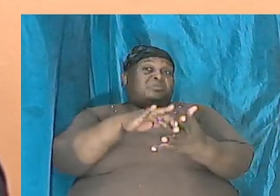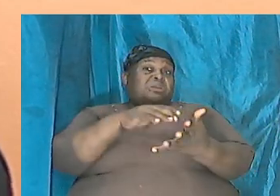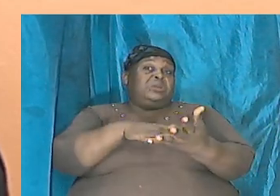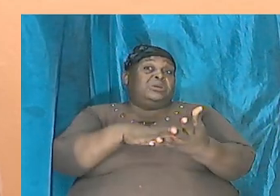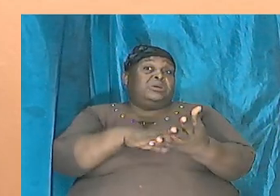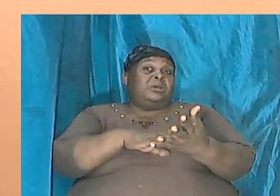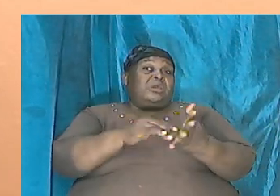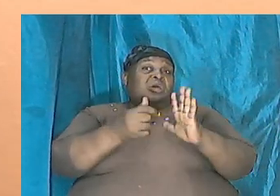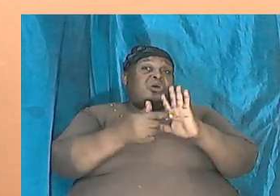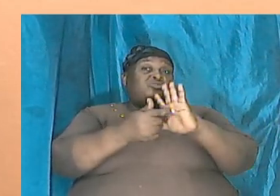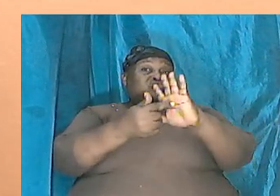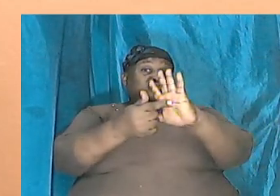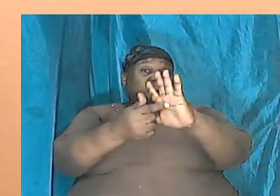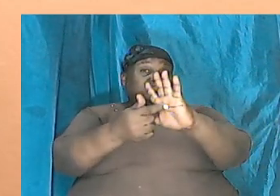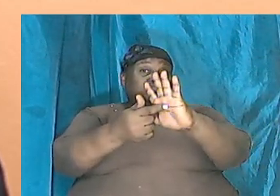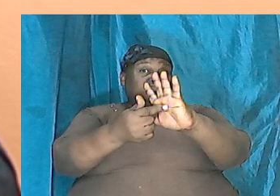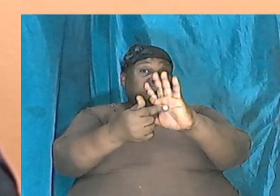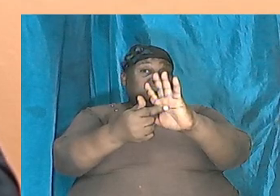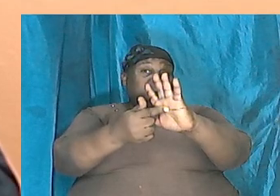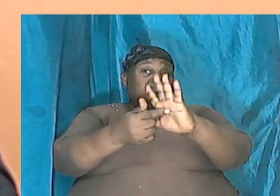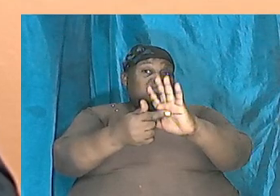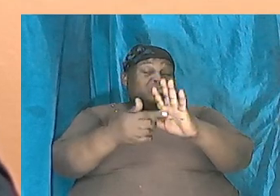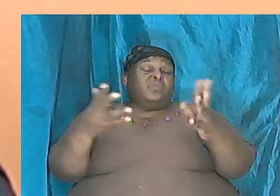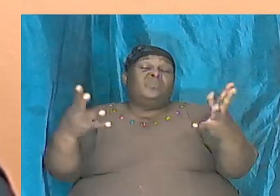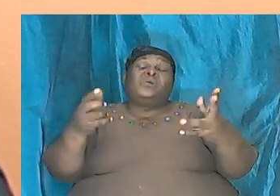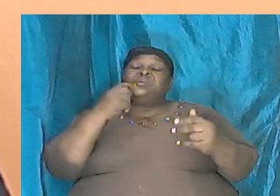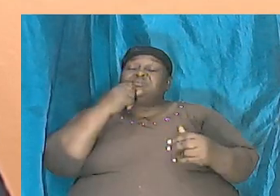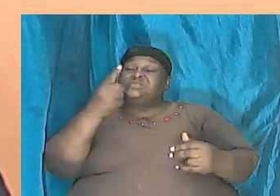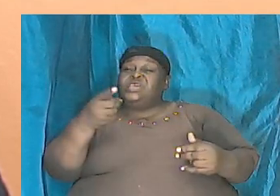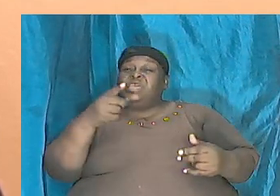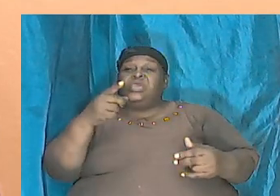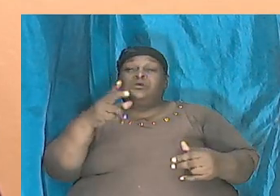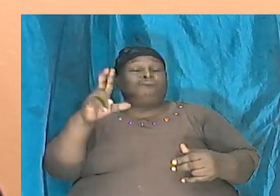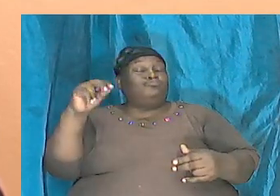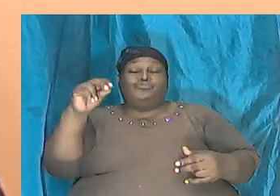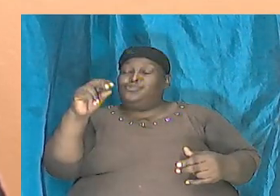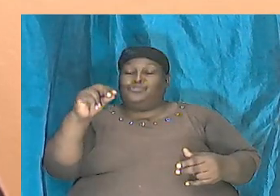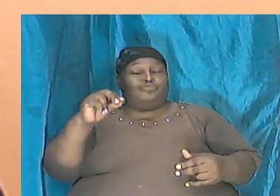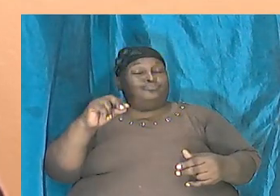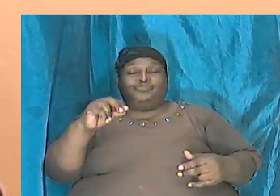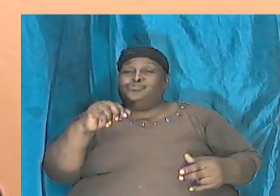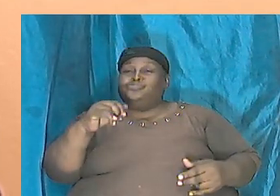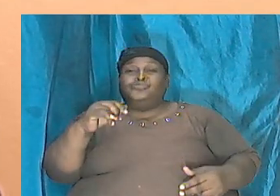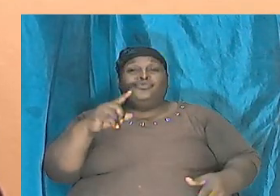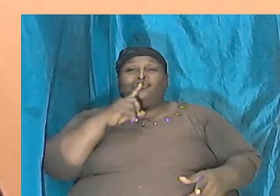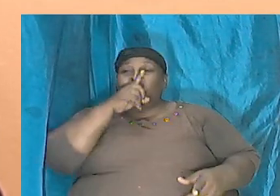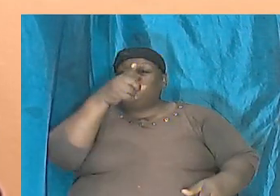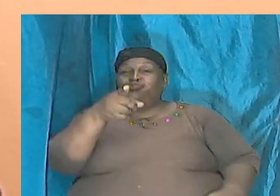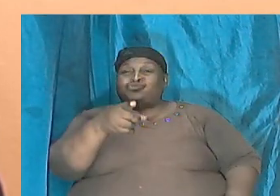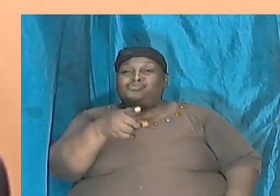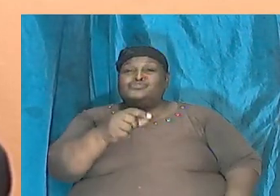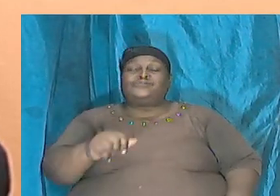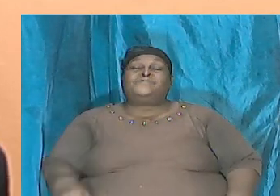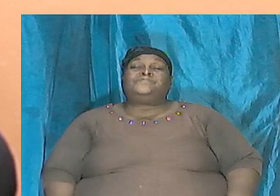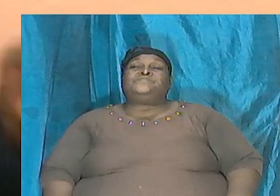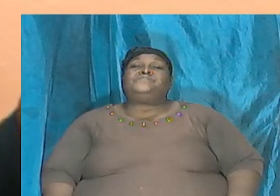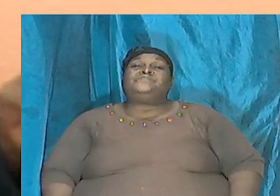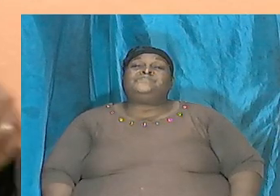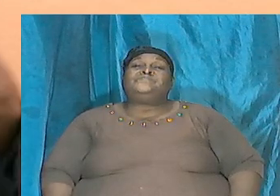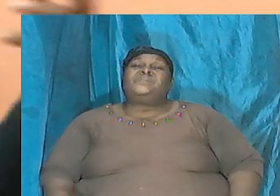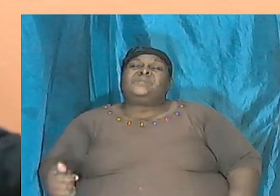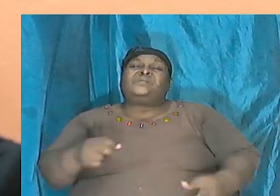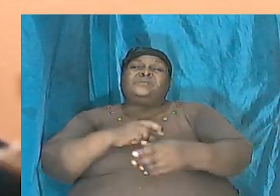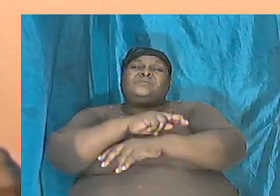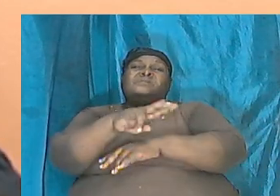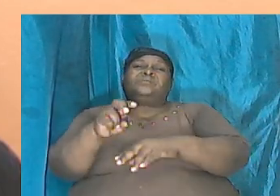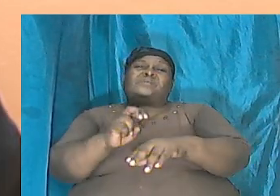fact, what they are saying is not so. One of the other things that they look at, apart from the race or the nation,